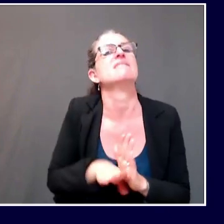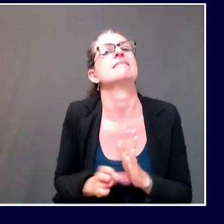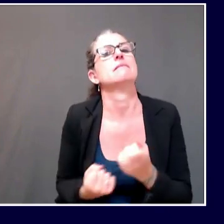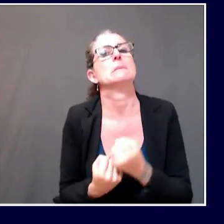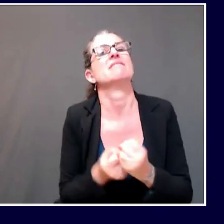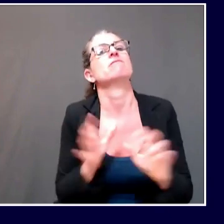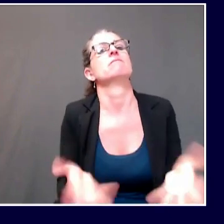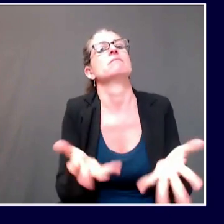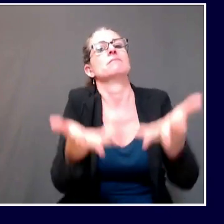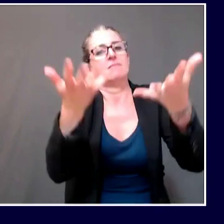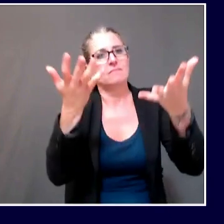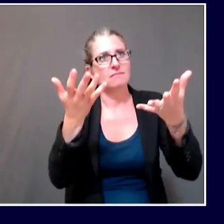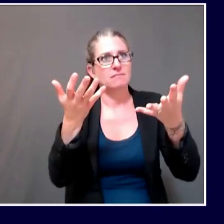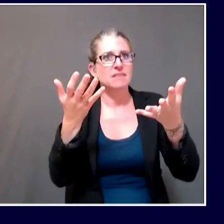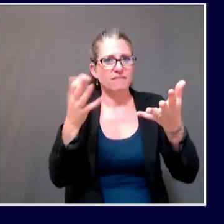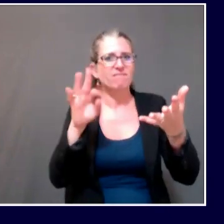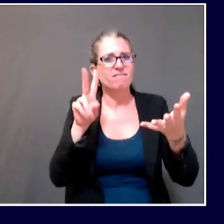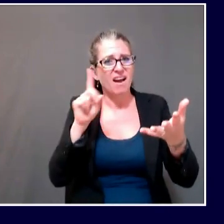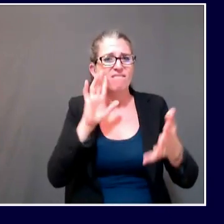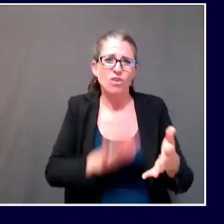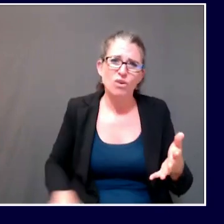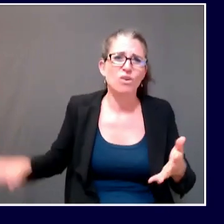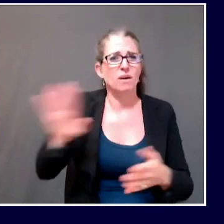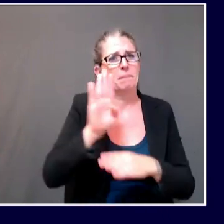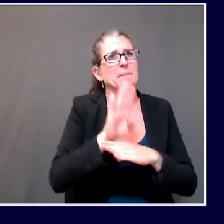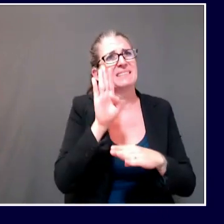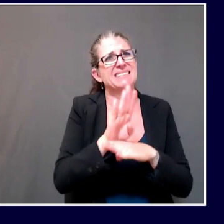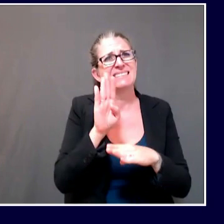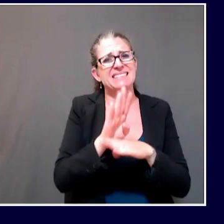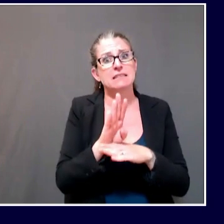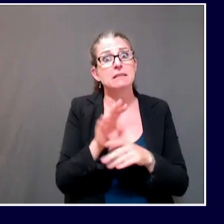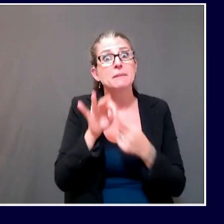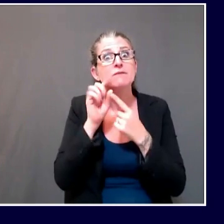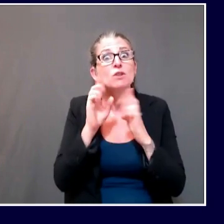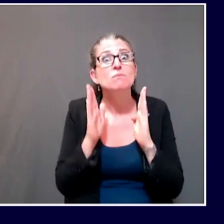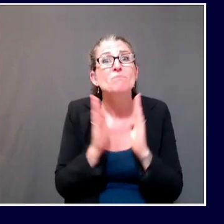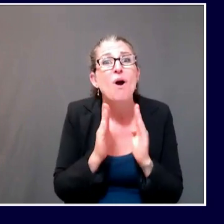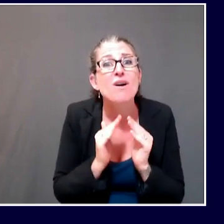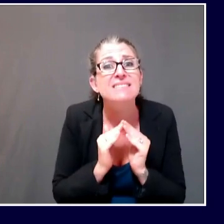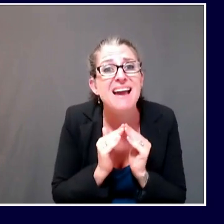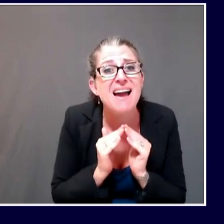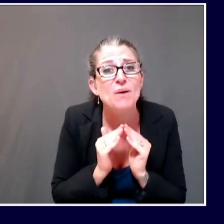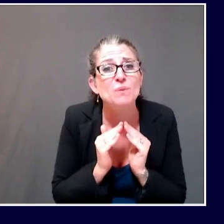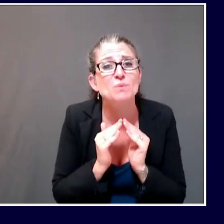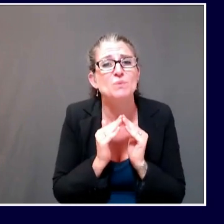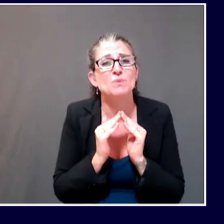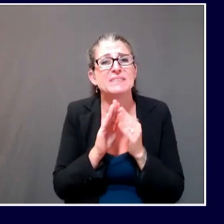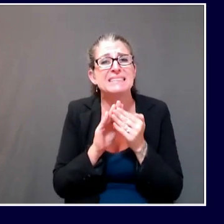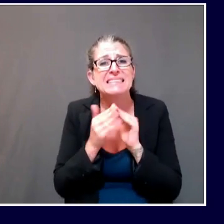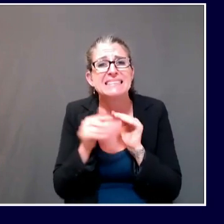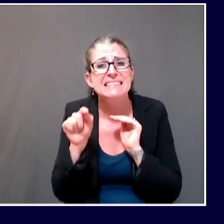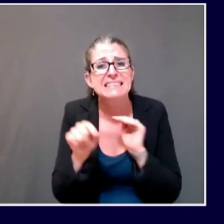localities, for local governments, money for health care, and the like. Thank you,